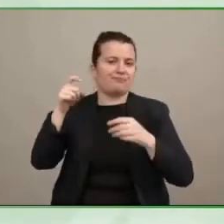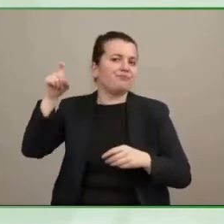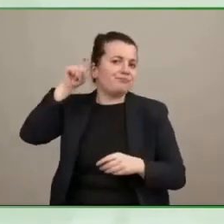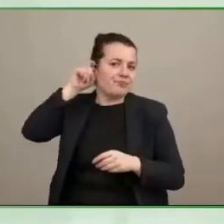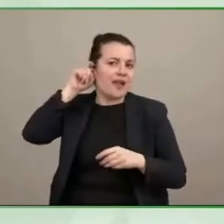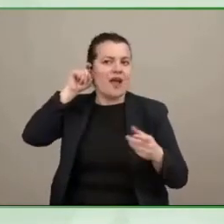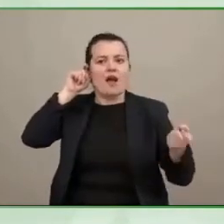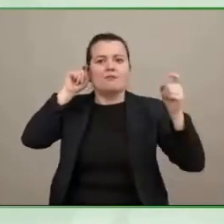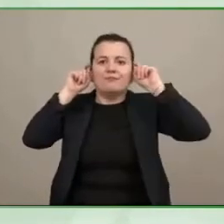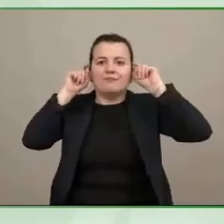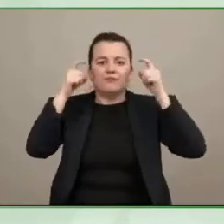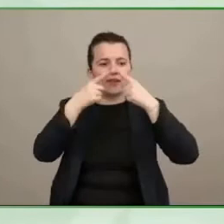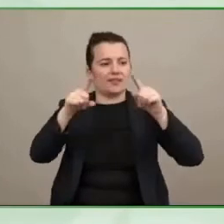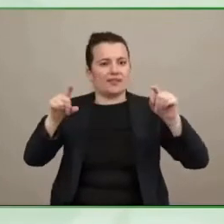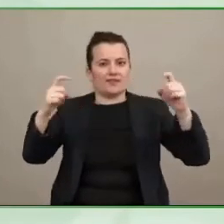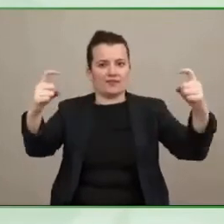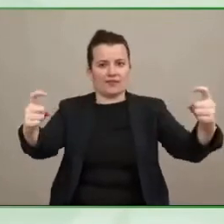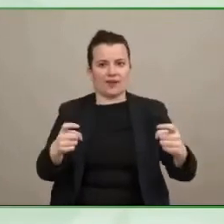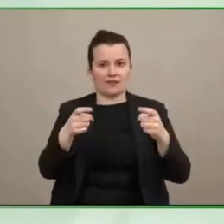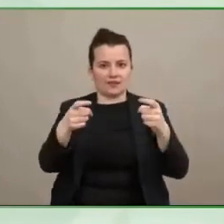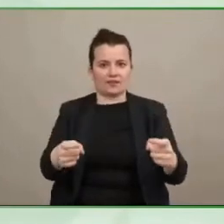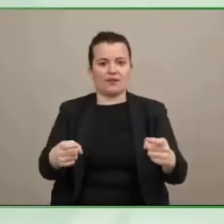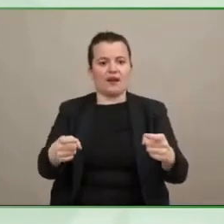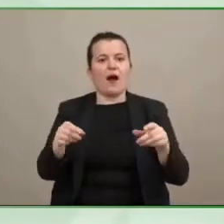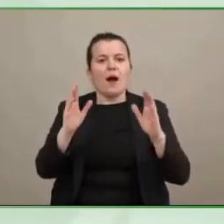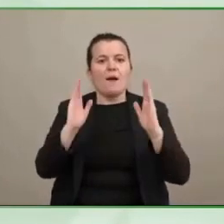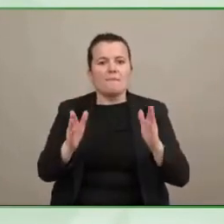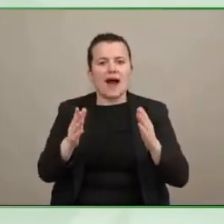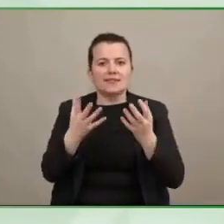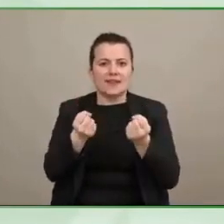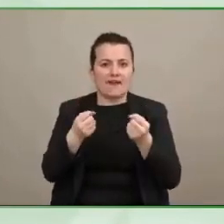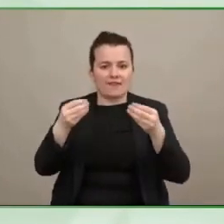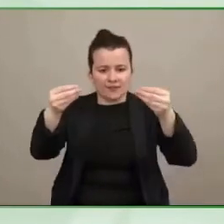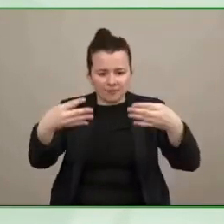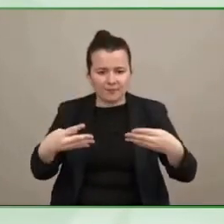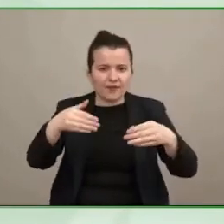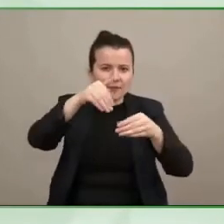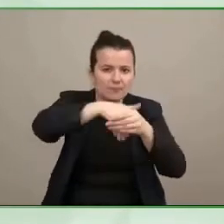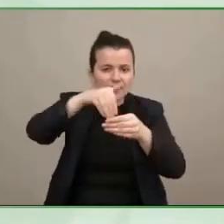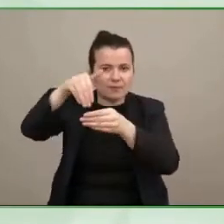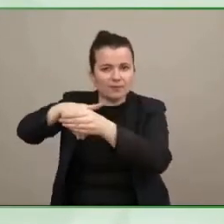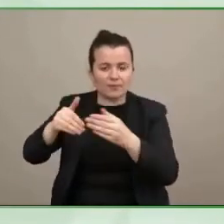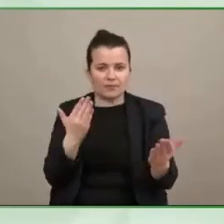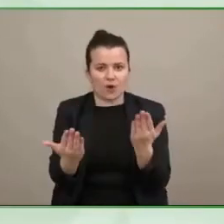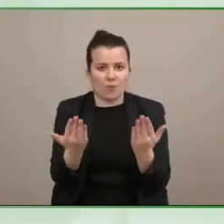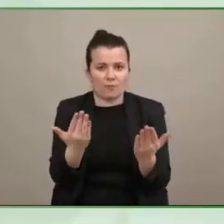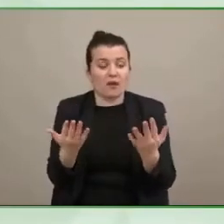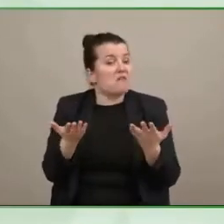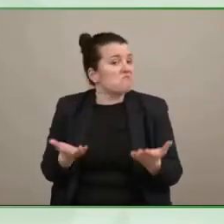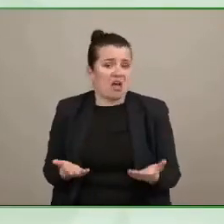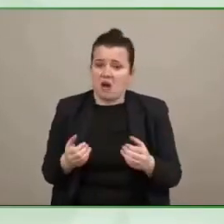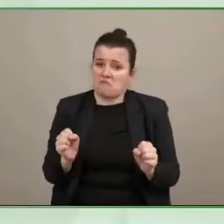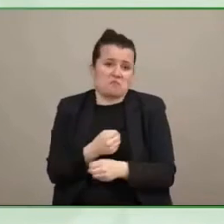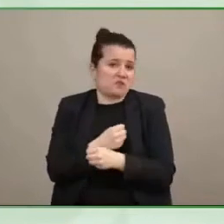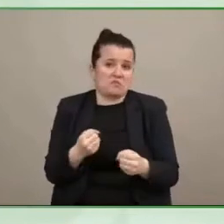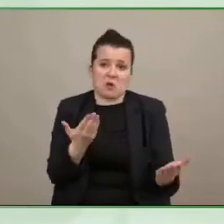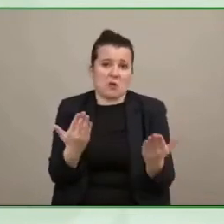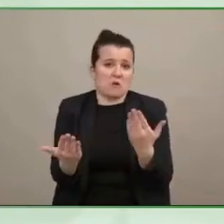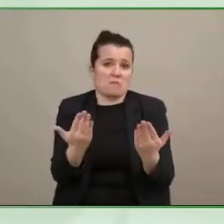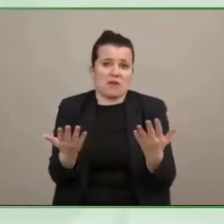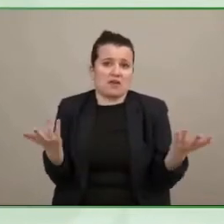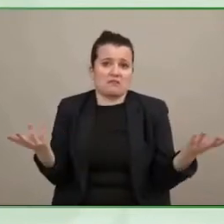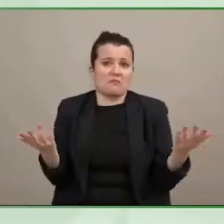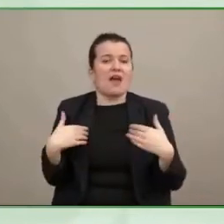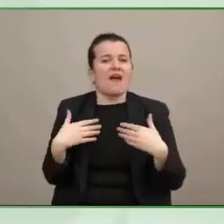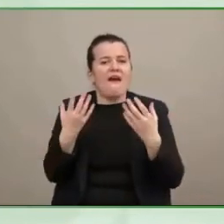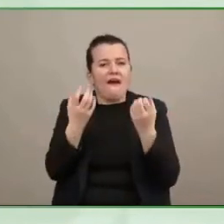and there is no data and there's no way to compare one hearing aid to the other hearing aid and so people with hearing loss are dependent